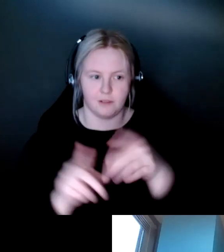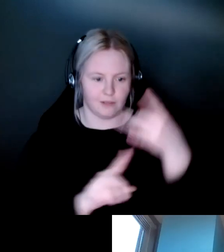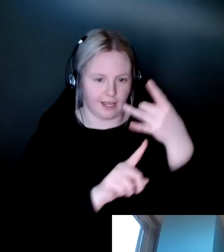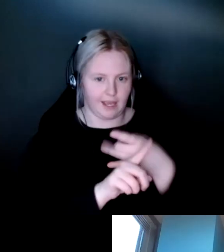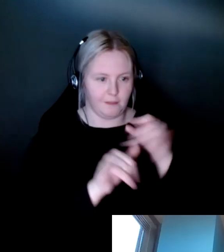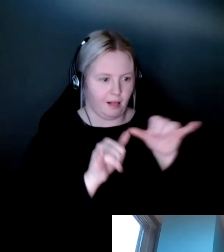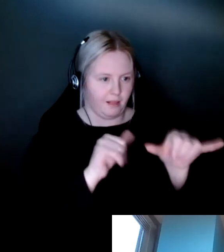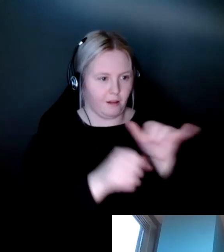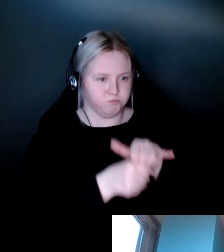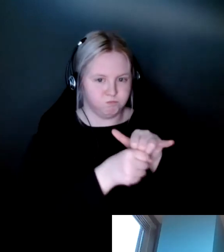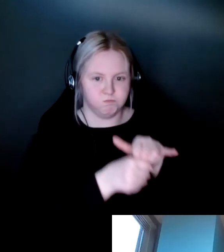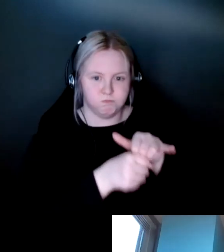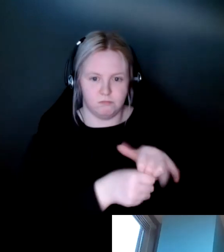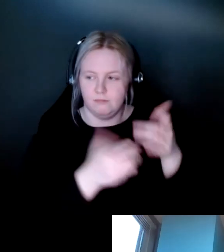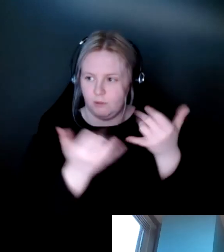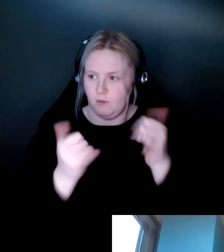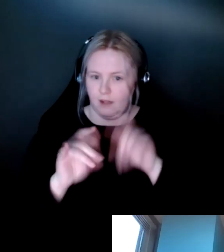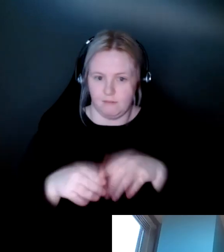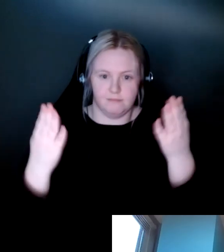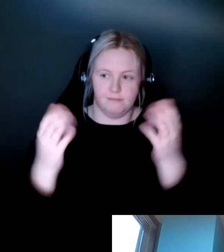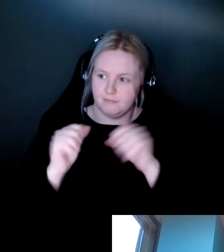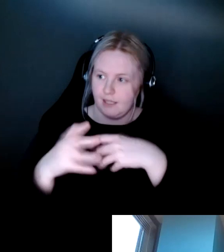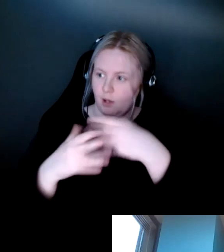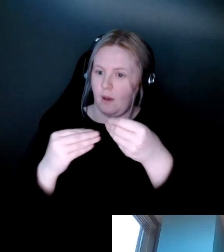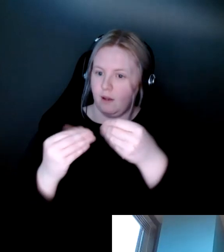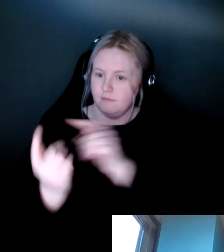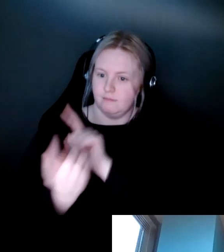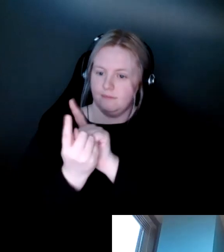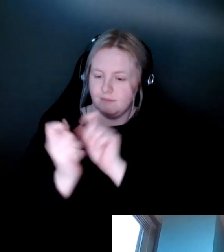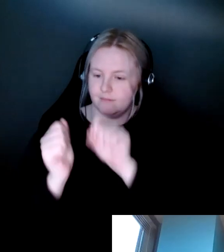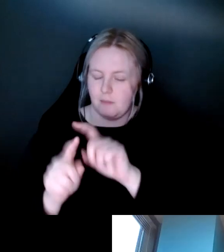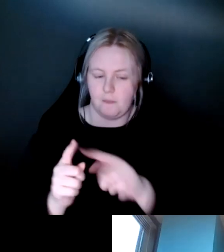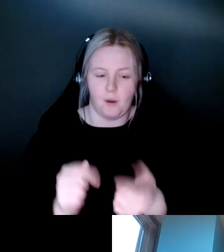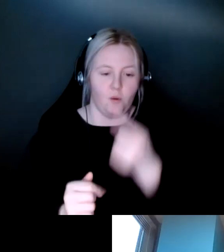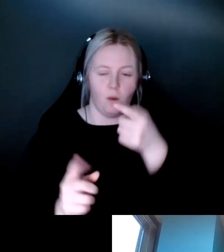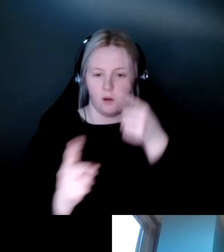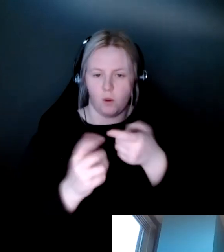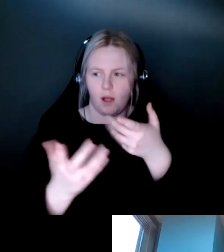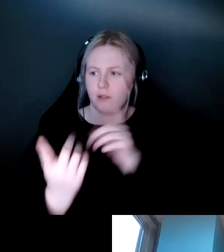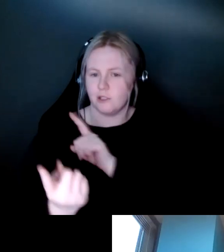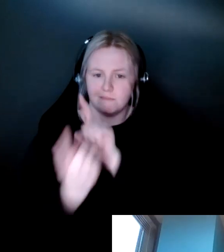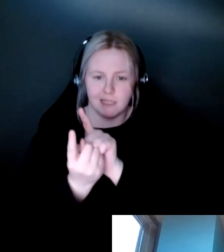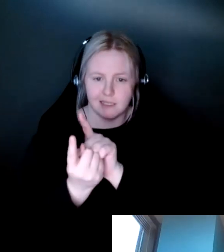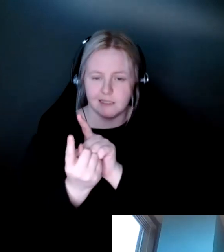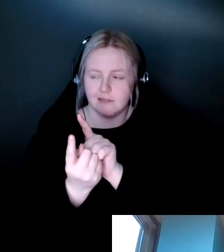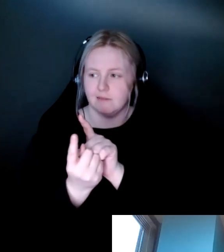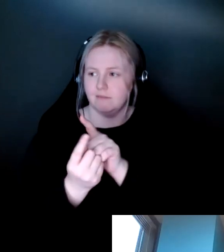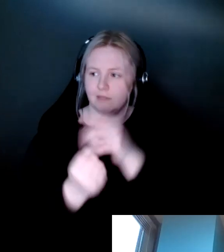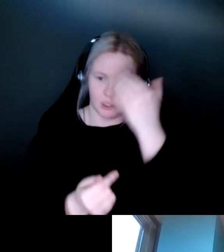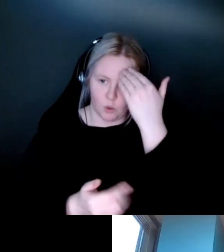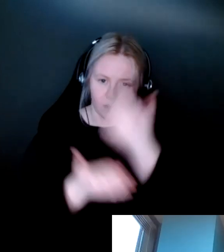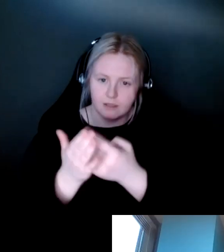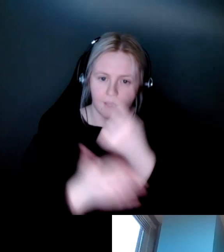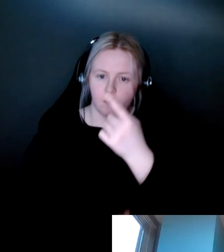So that was really exciting. But one of my main goals for the program was to just meet and get to know someone who had a lot of